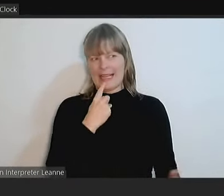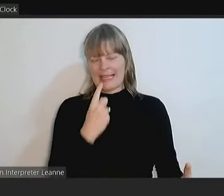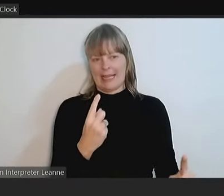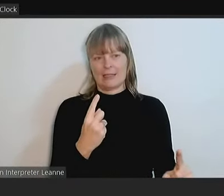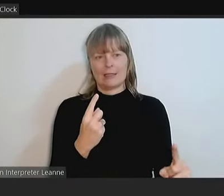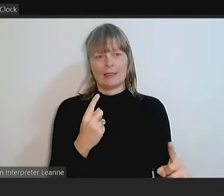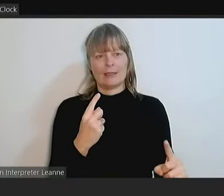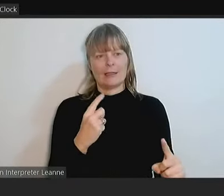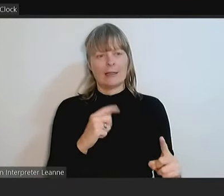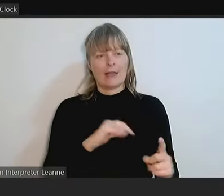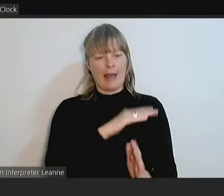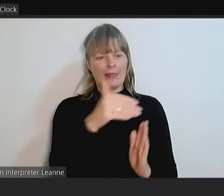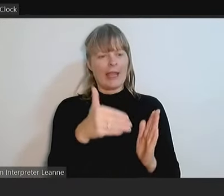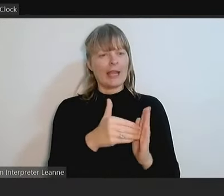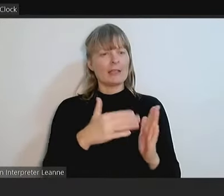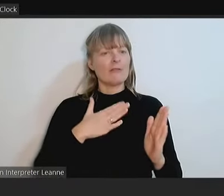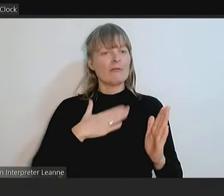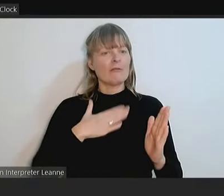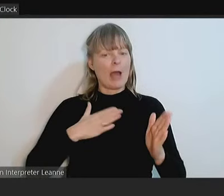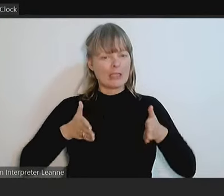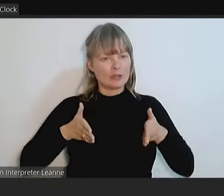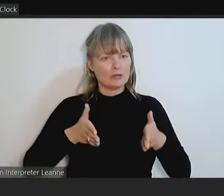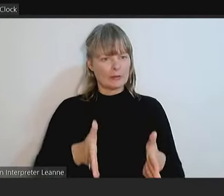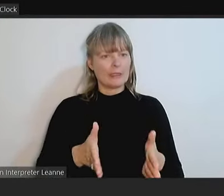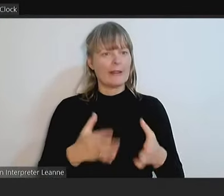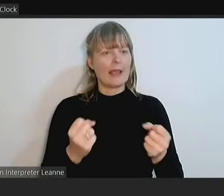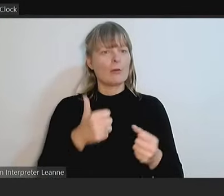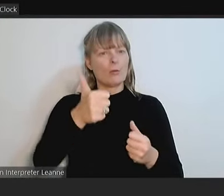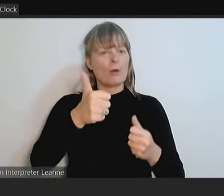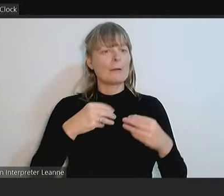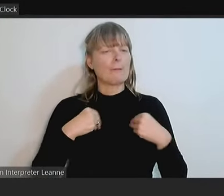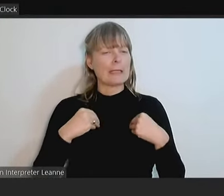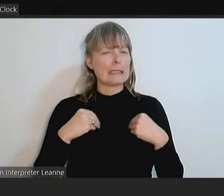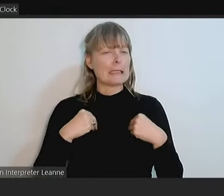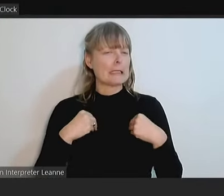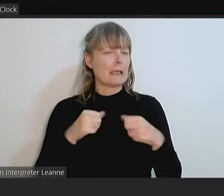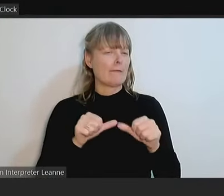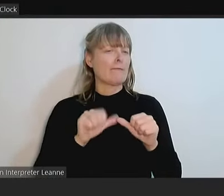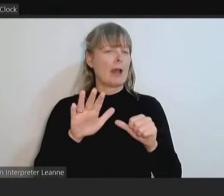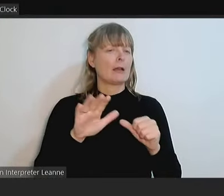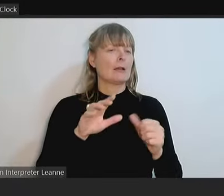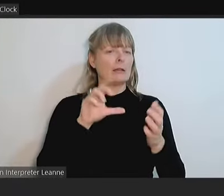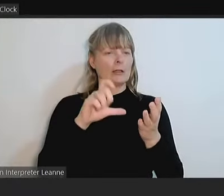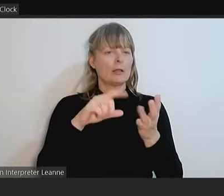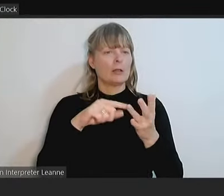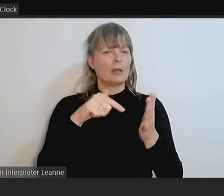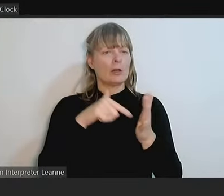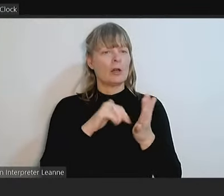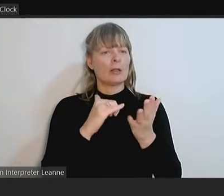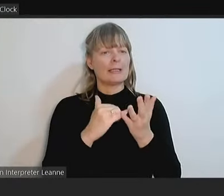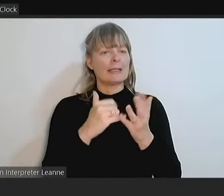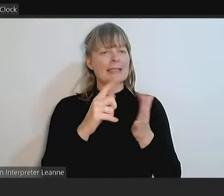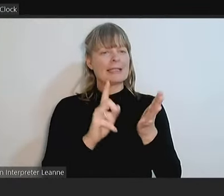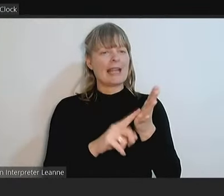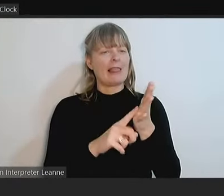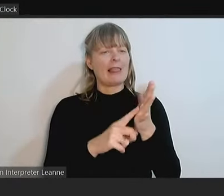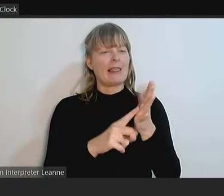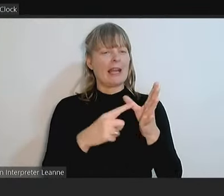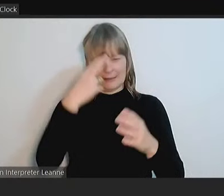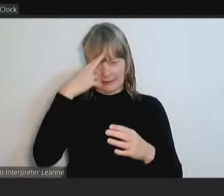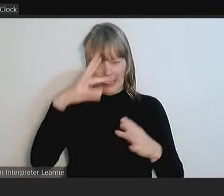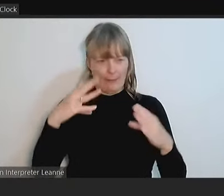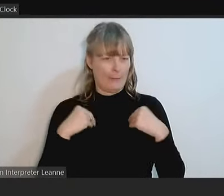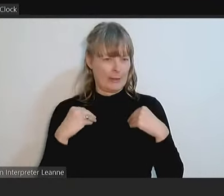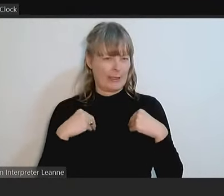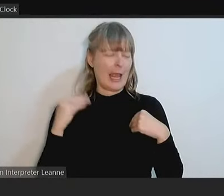was a fabulous business called Cotsellers. Everyone knew what Cotsellers was, where it was, what they did. It was